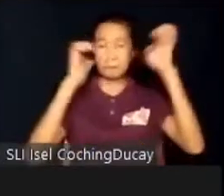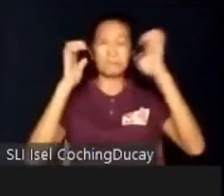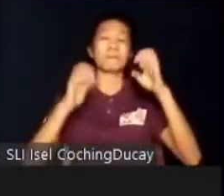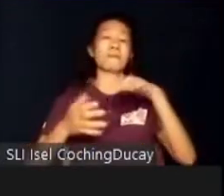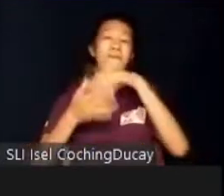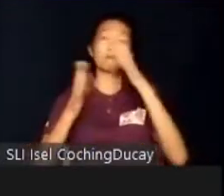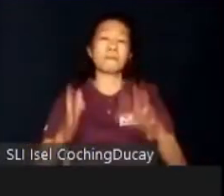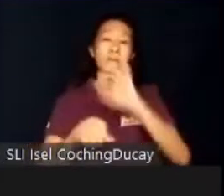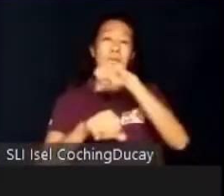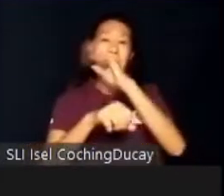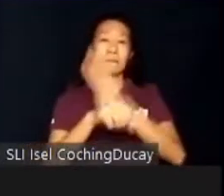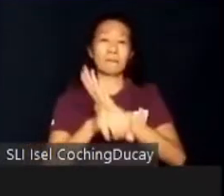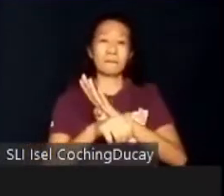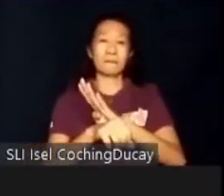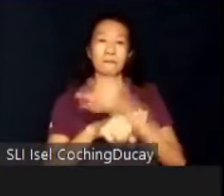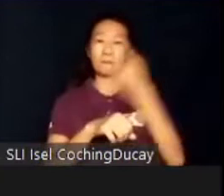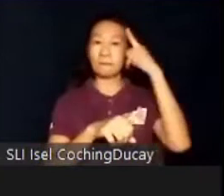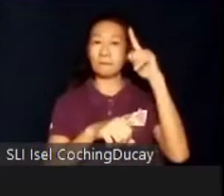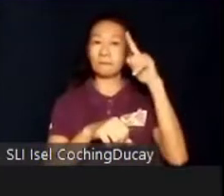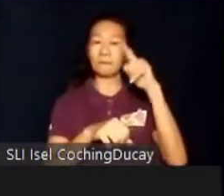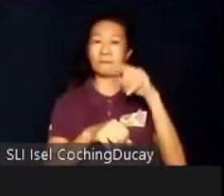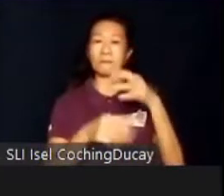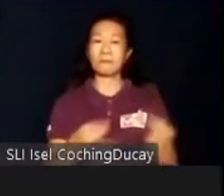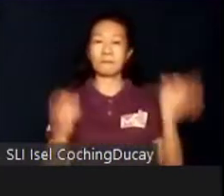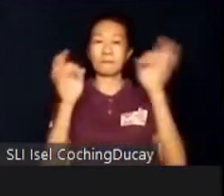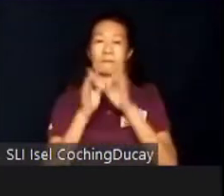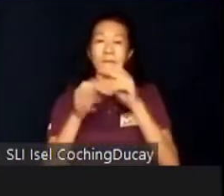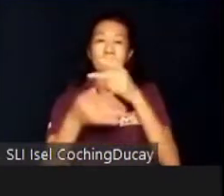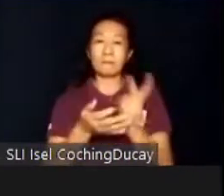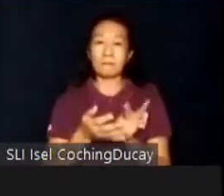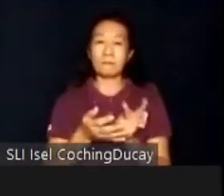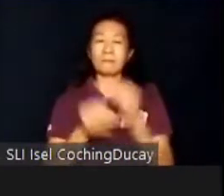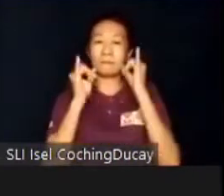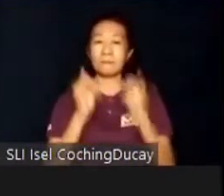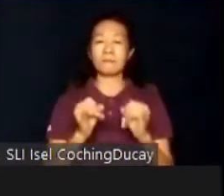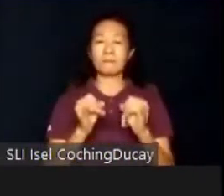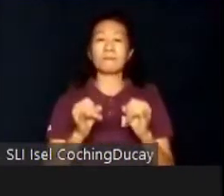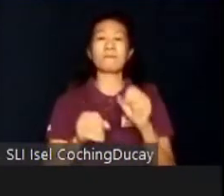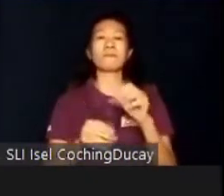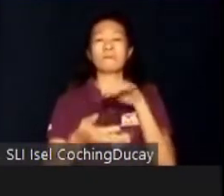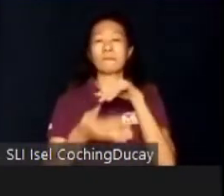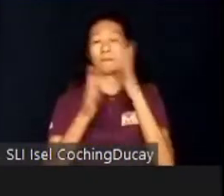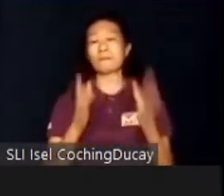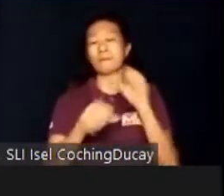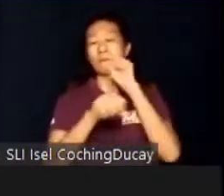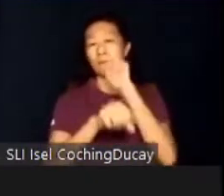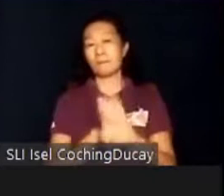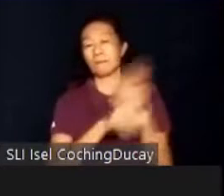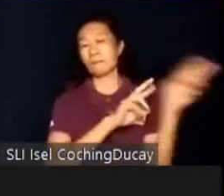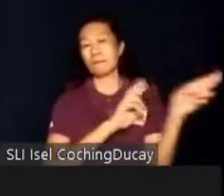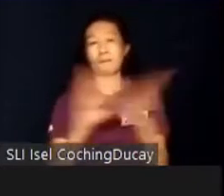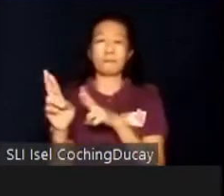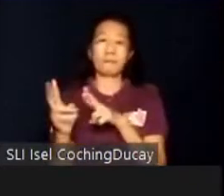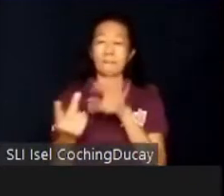job and contextual factors to identify the student's work readiness and the suitability of work options